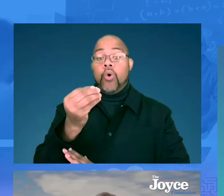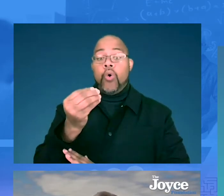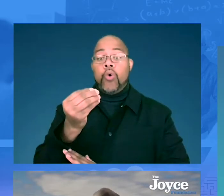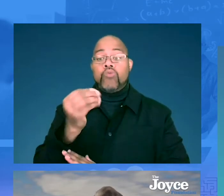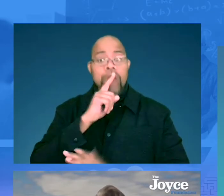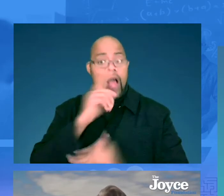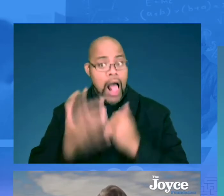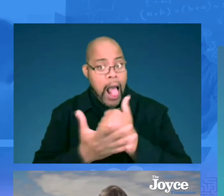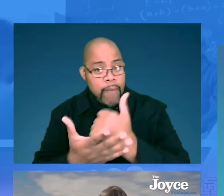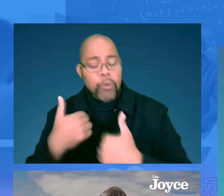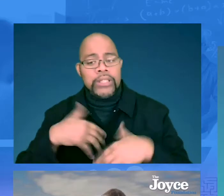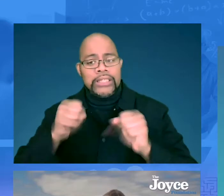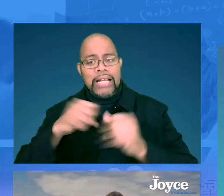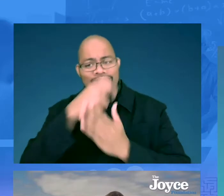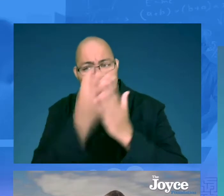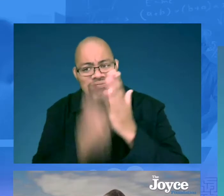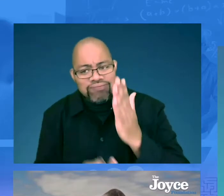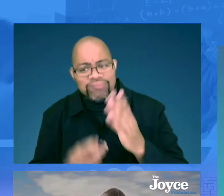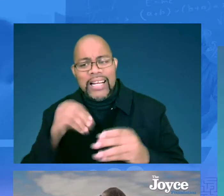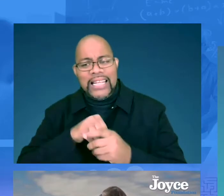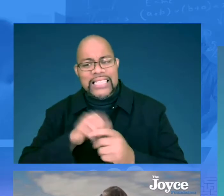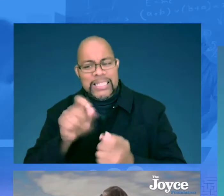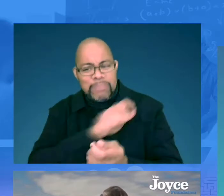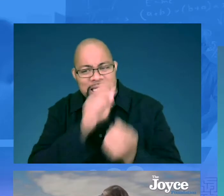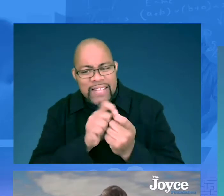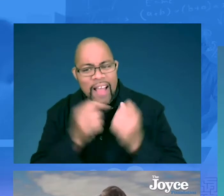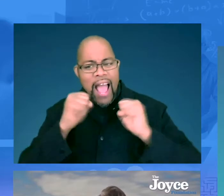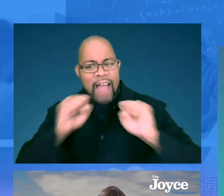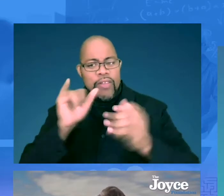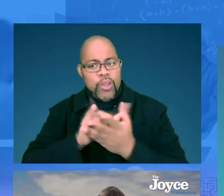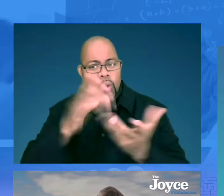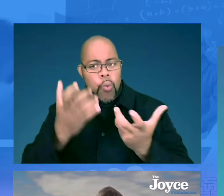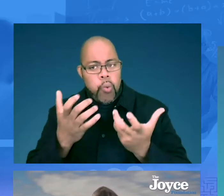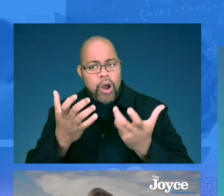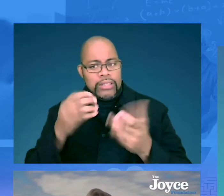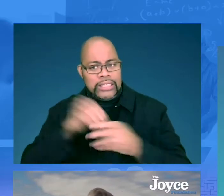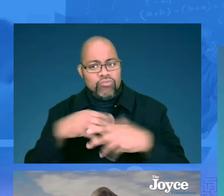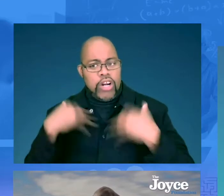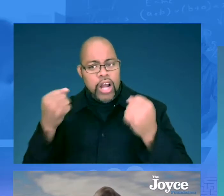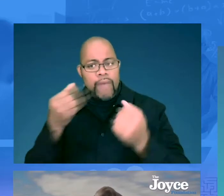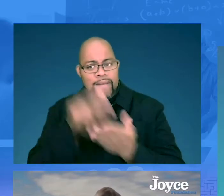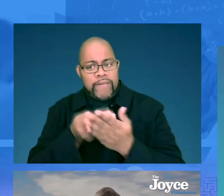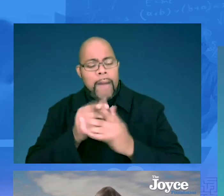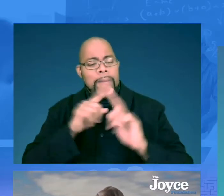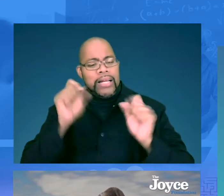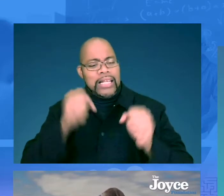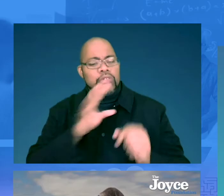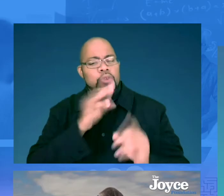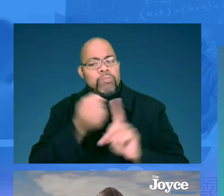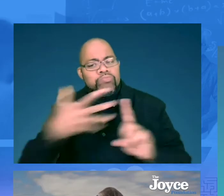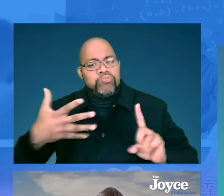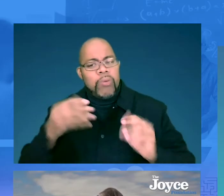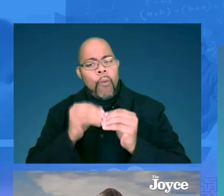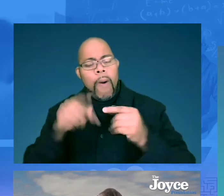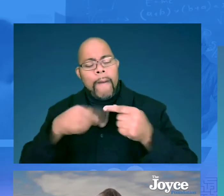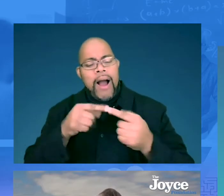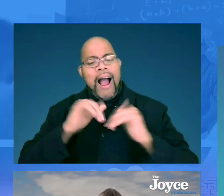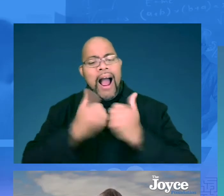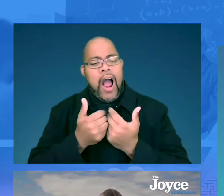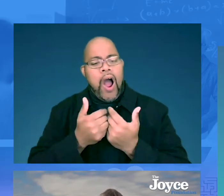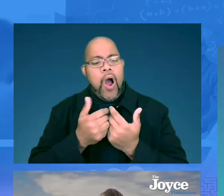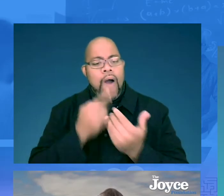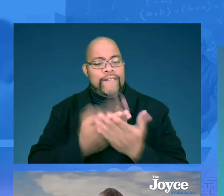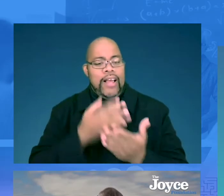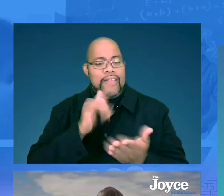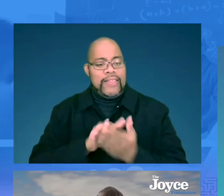So, super helpful. We're going to take a dive a minute into the specific efforts that you launched with the recovery funds, but maybe can you just talk a little